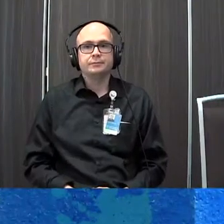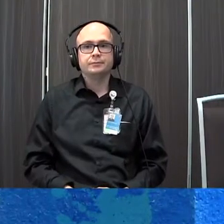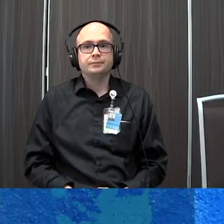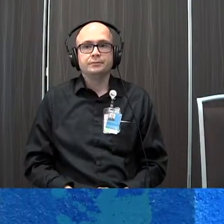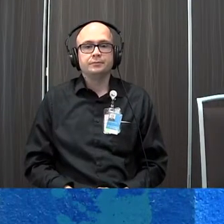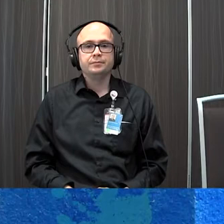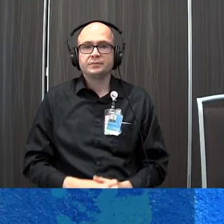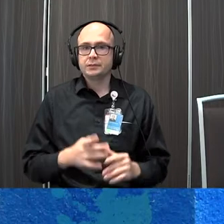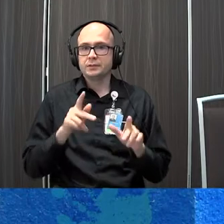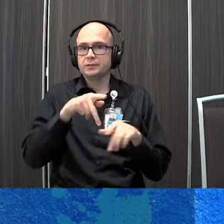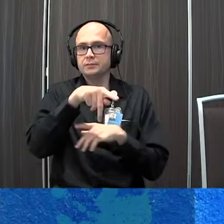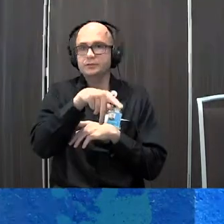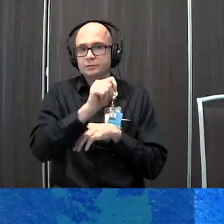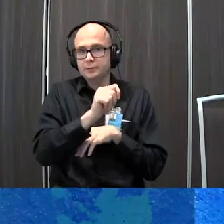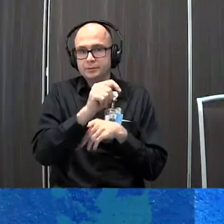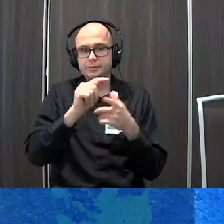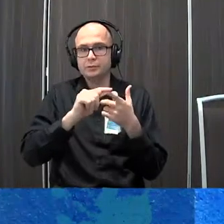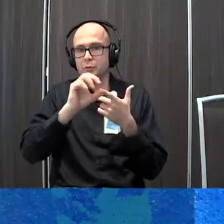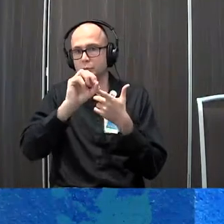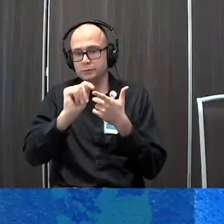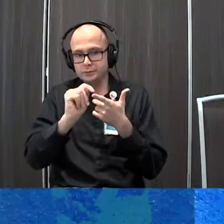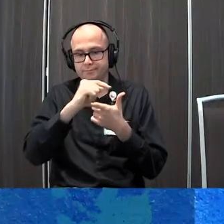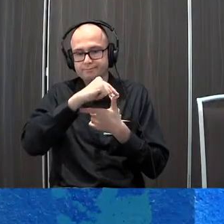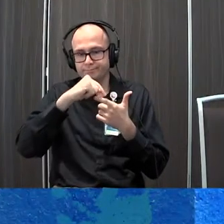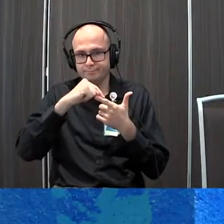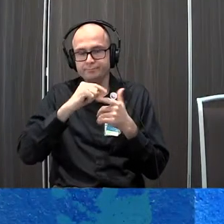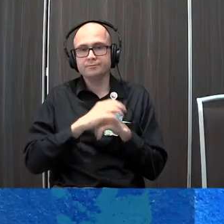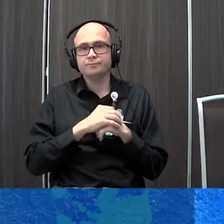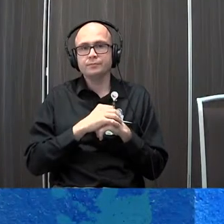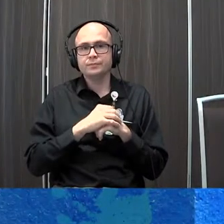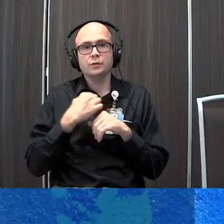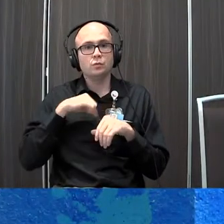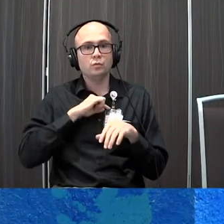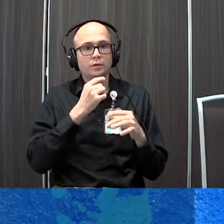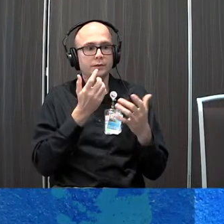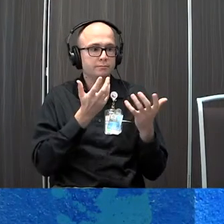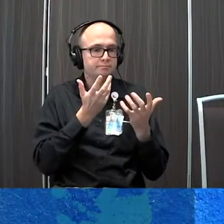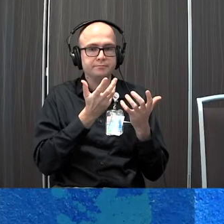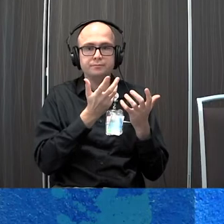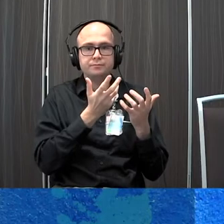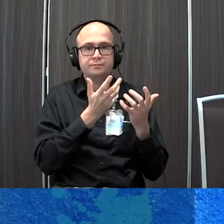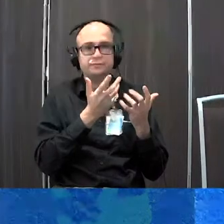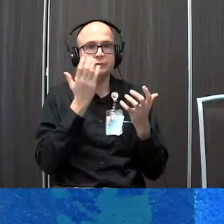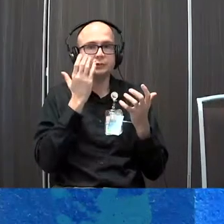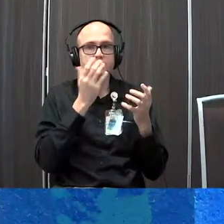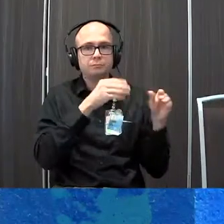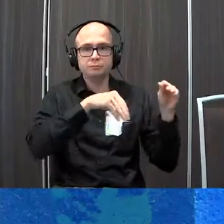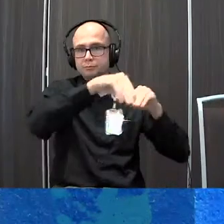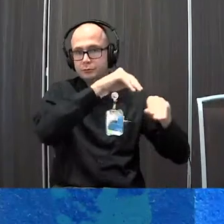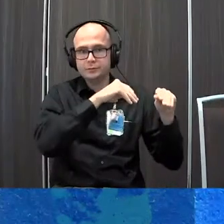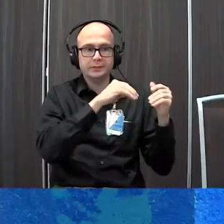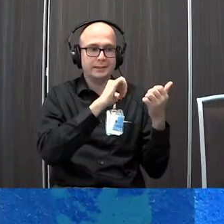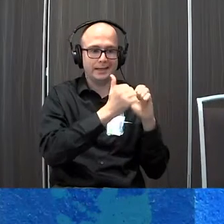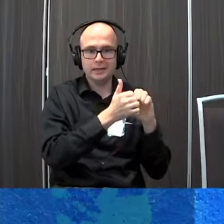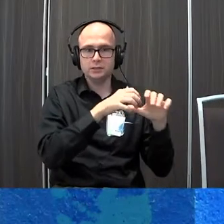as a physical therapist and occupational therapist we will approach adaptive positioning and mobility